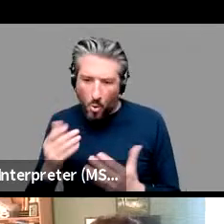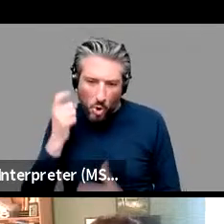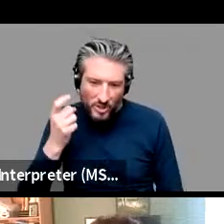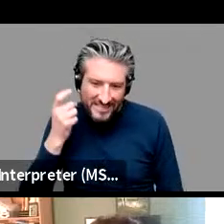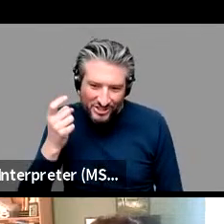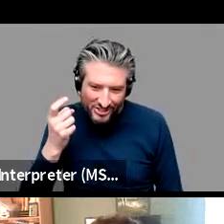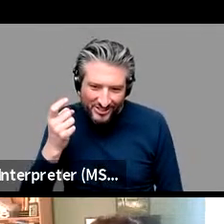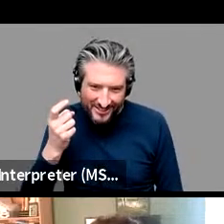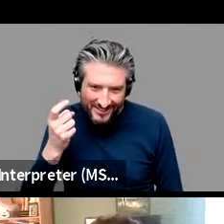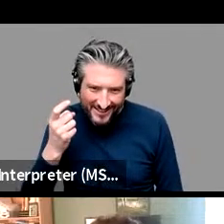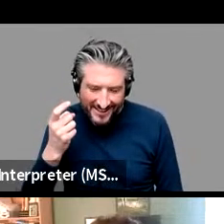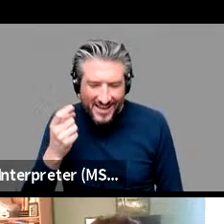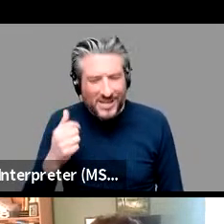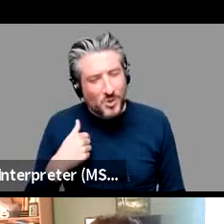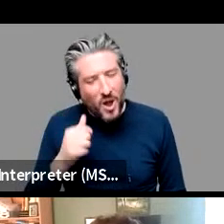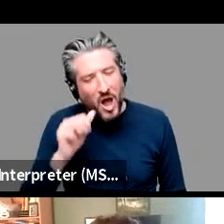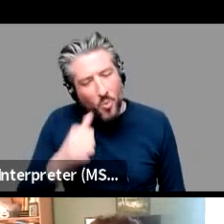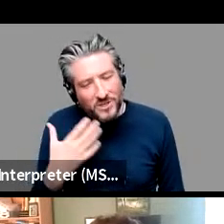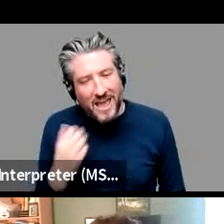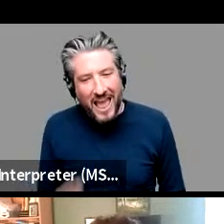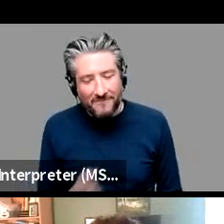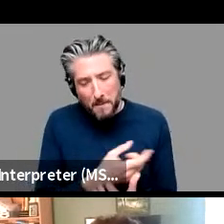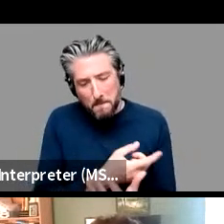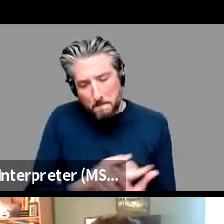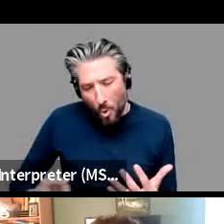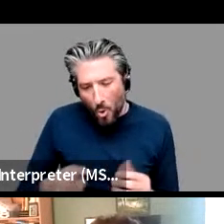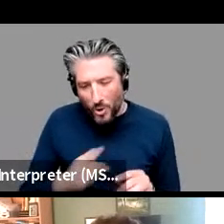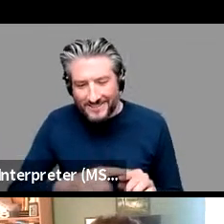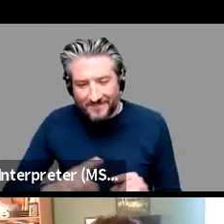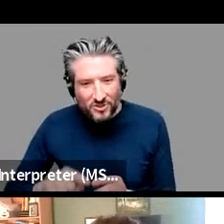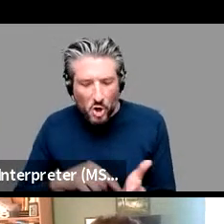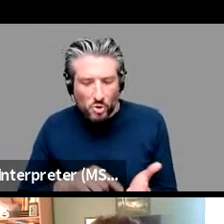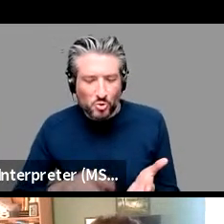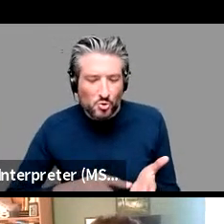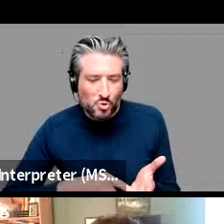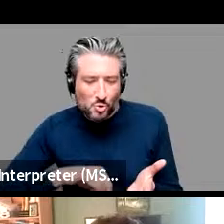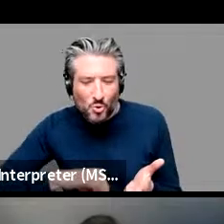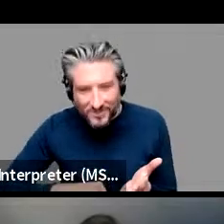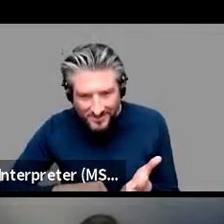have a much wider range of tools at my disposition